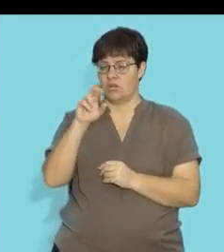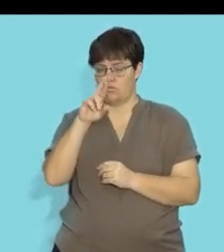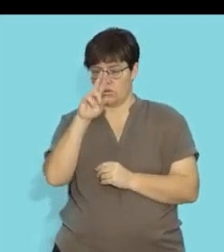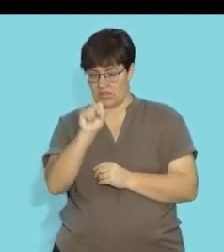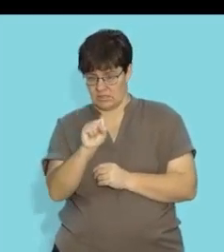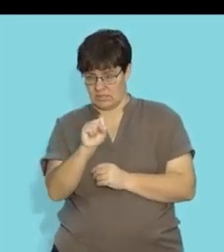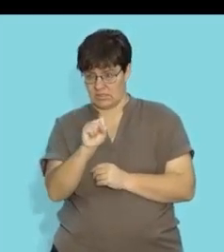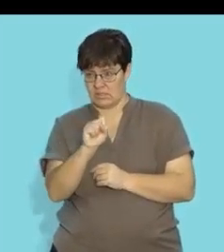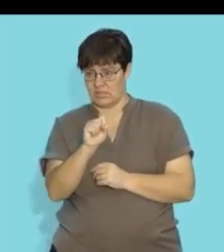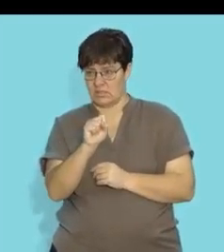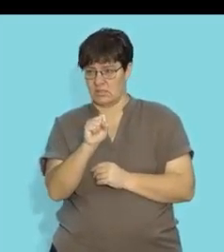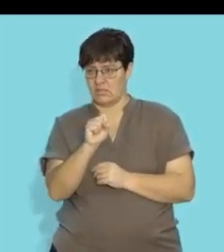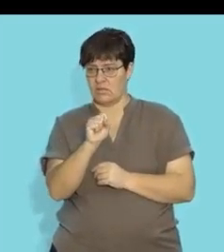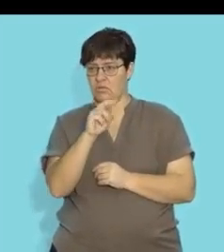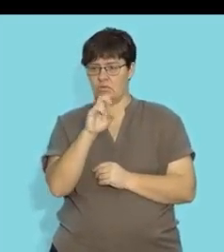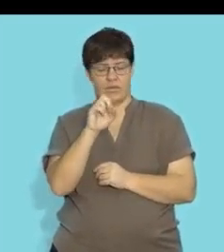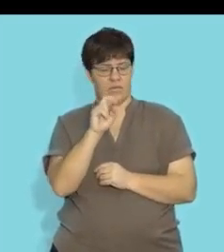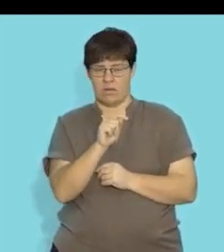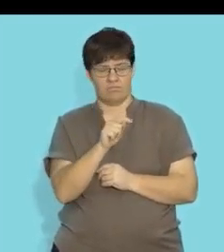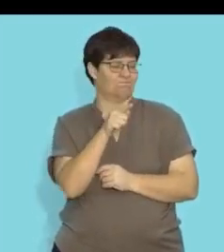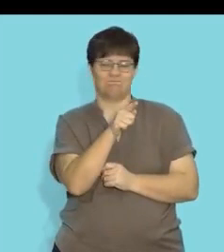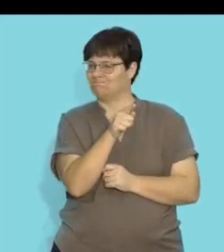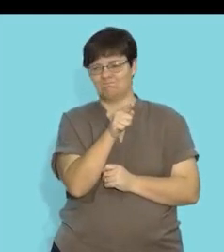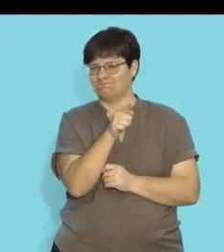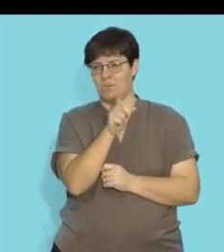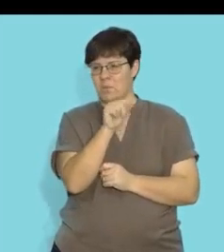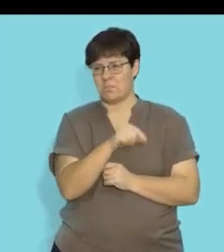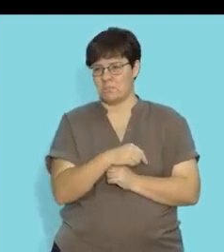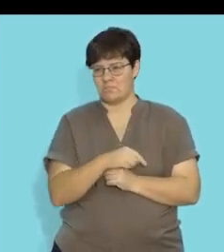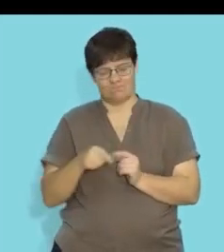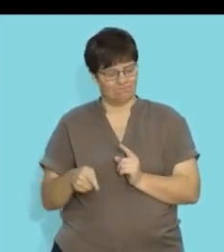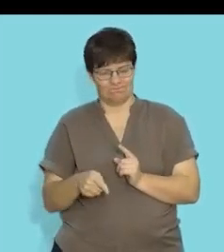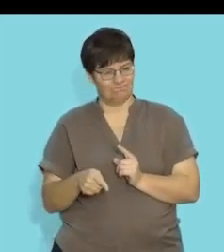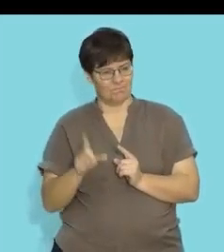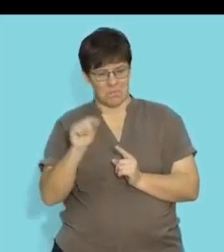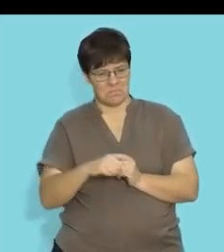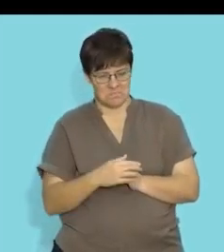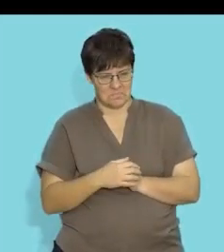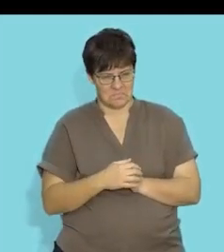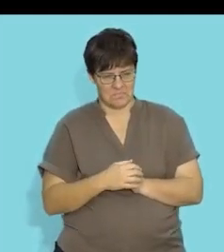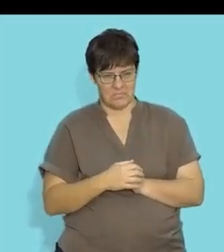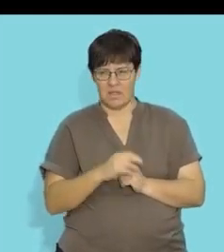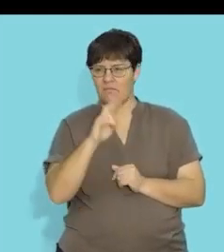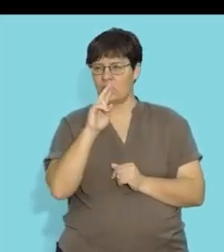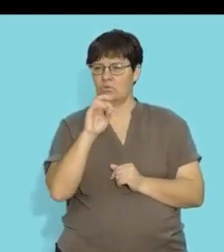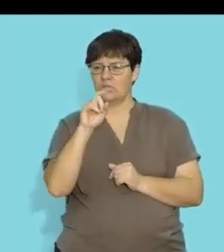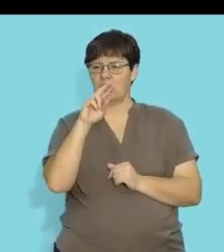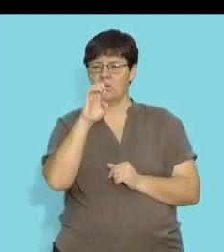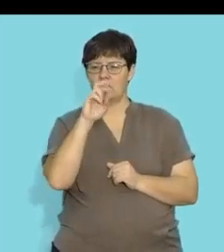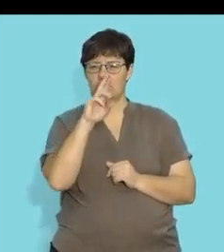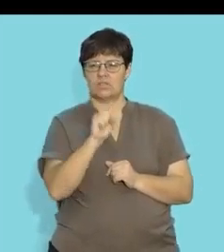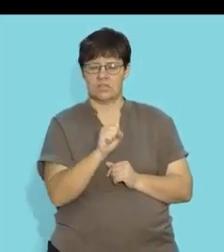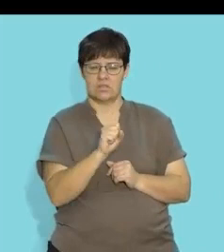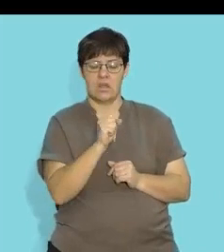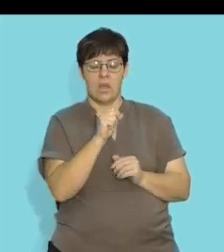and the urethra certainly not the urethra however if you're thinking about the uterus remember that the question